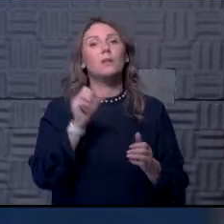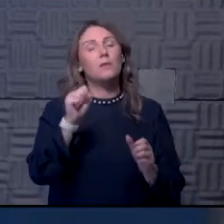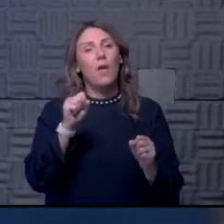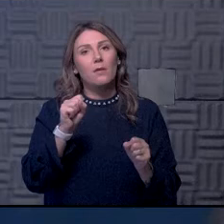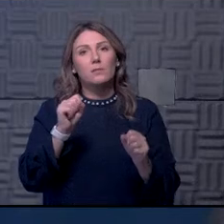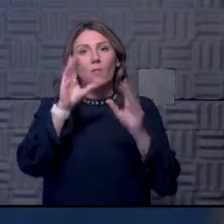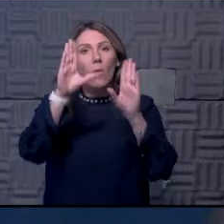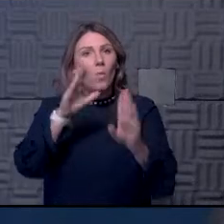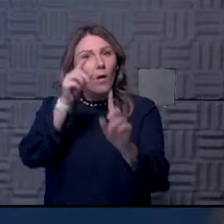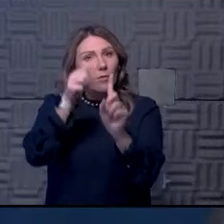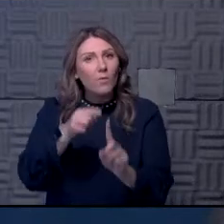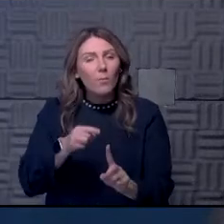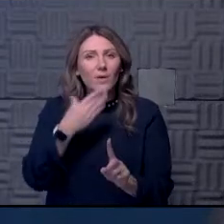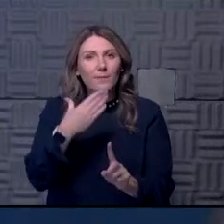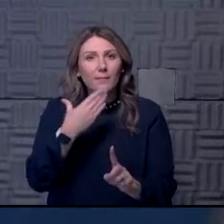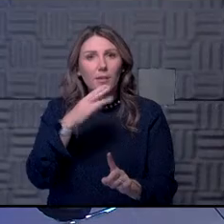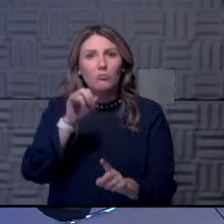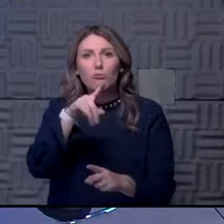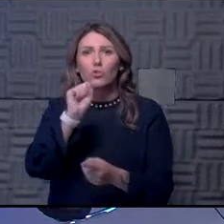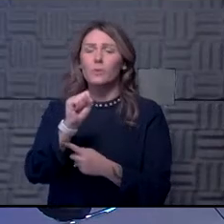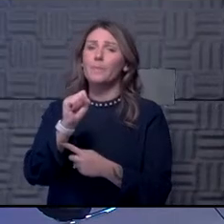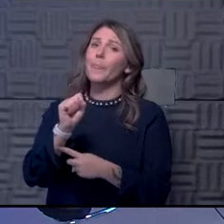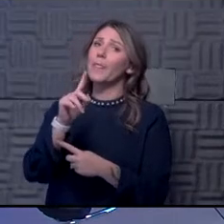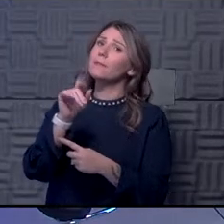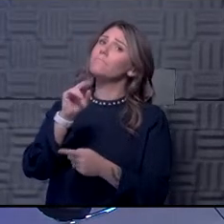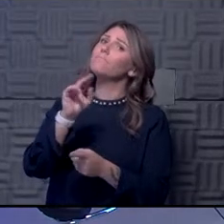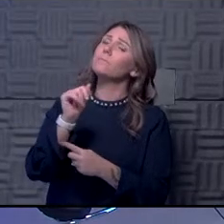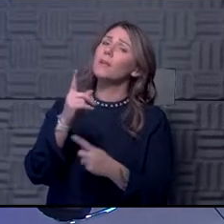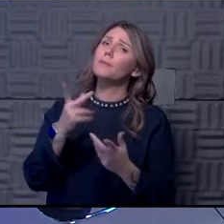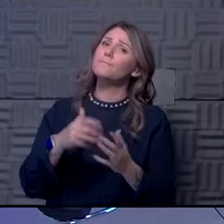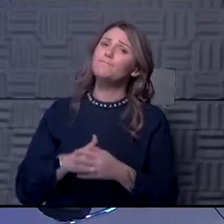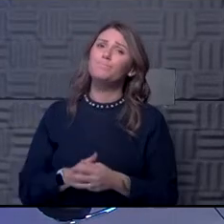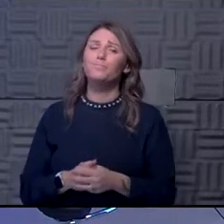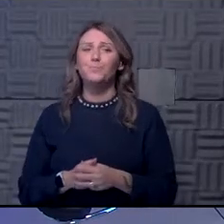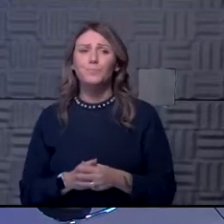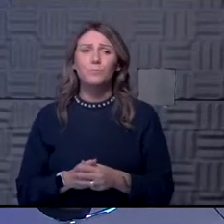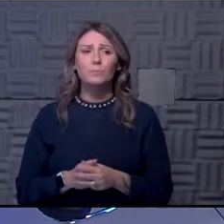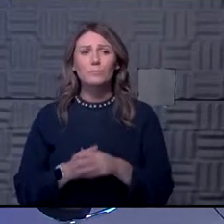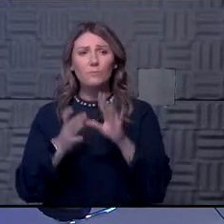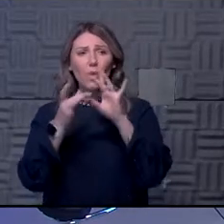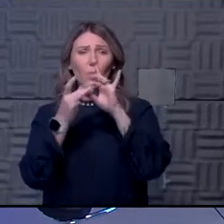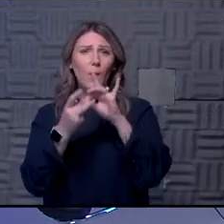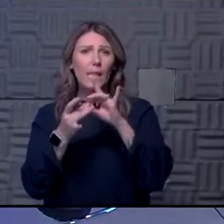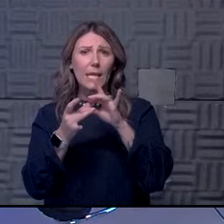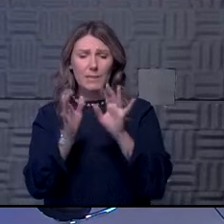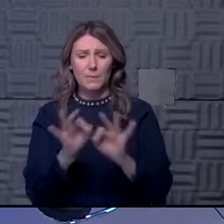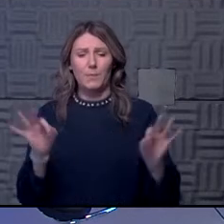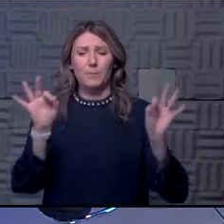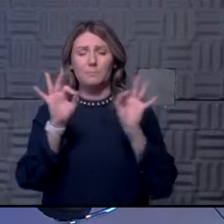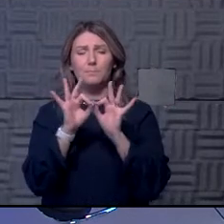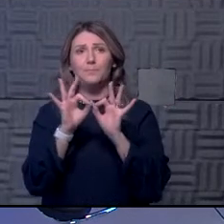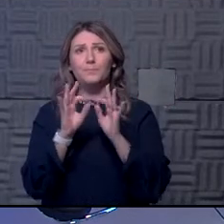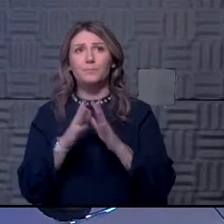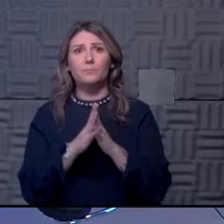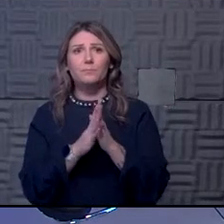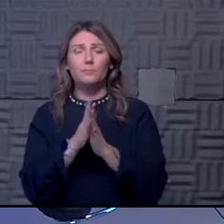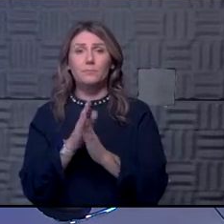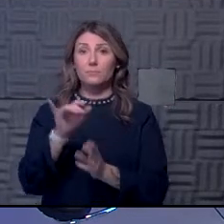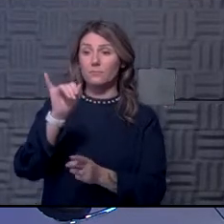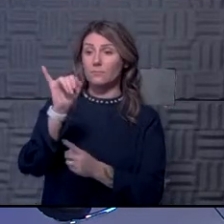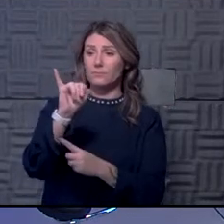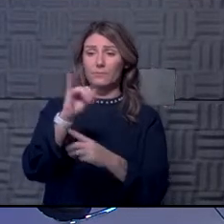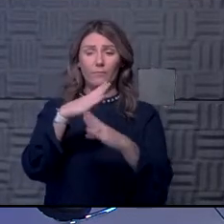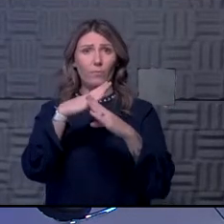It's in there. Thanks, Chris. You know, Dana, um, along the lines of the importance of infection